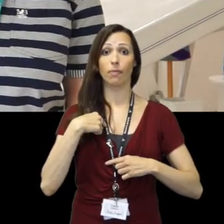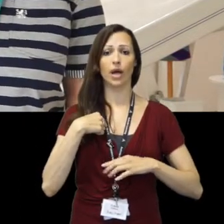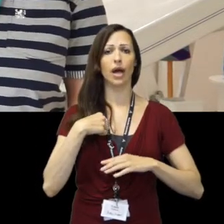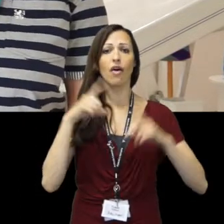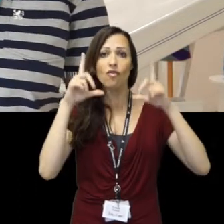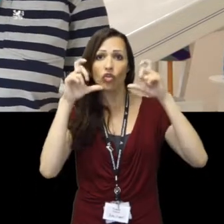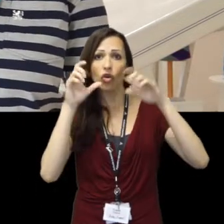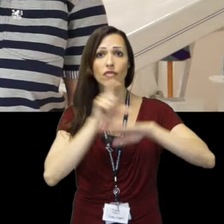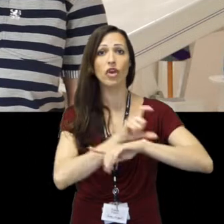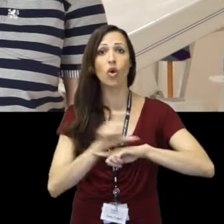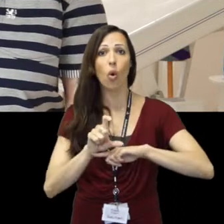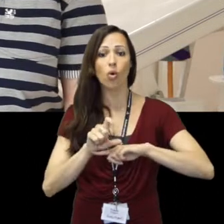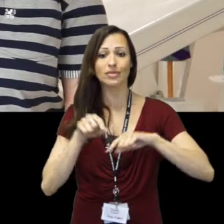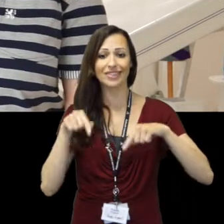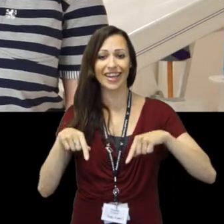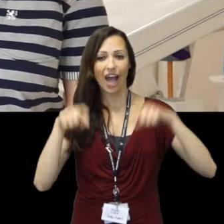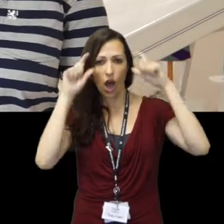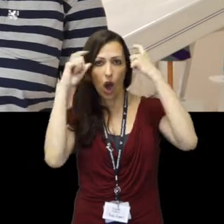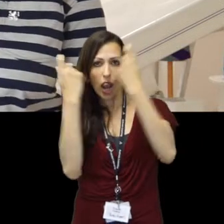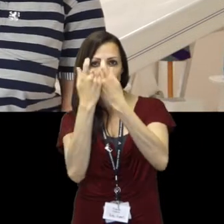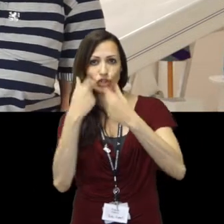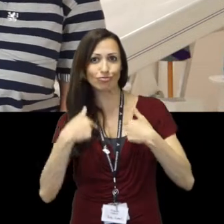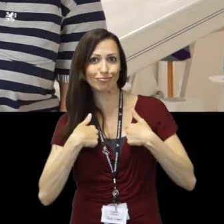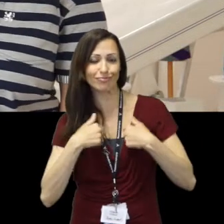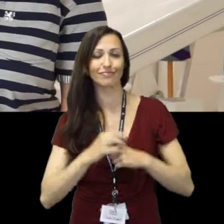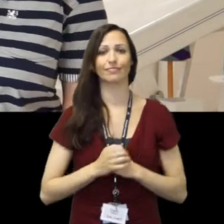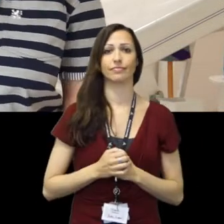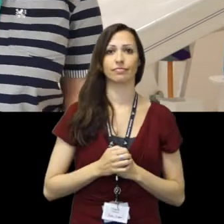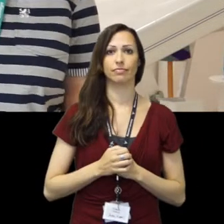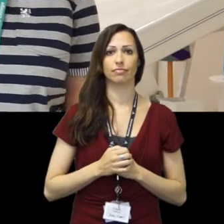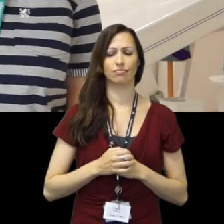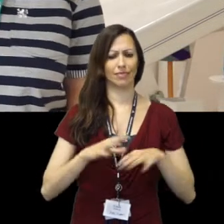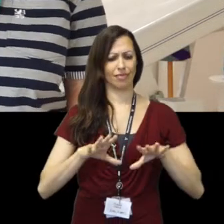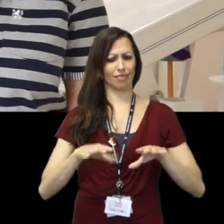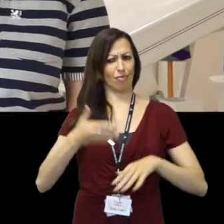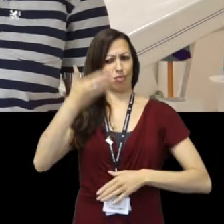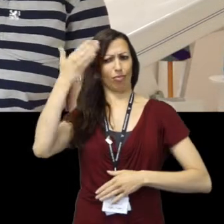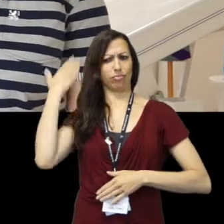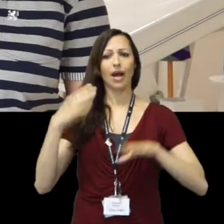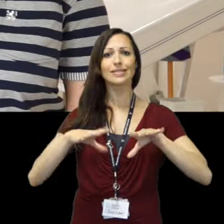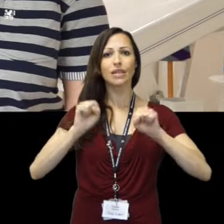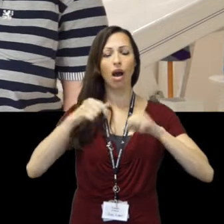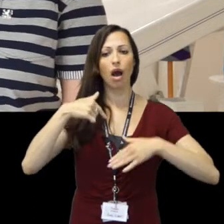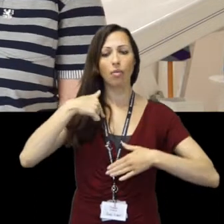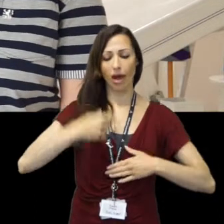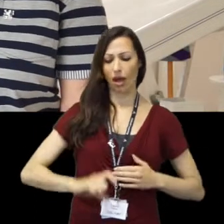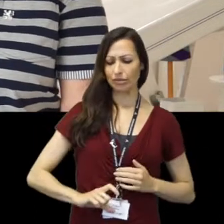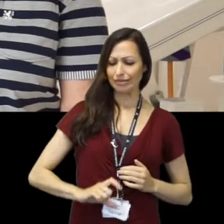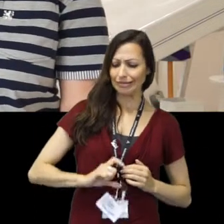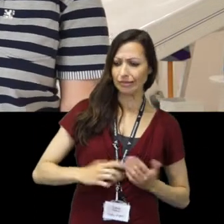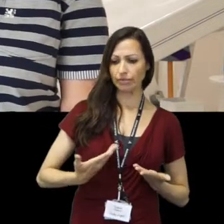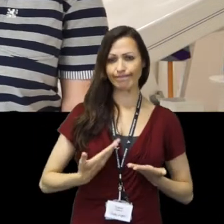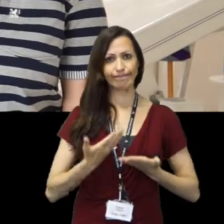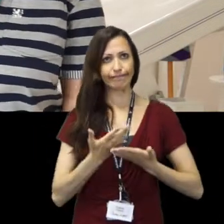this is all for the college. At the first college, you were ready to watch the highway before go.